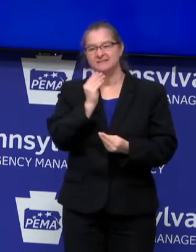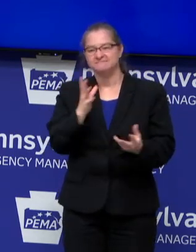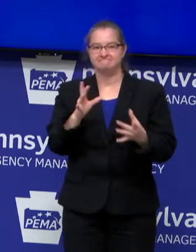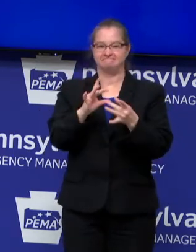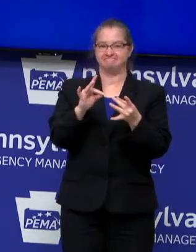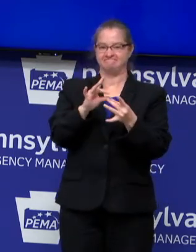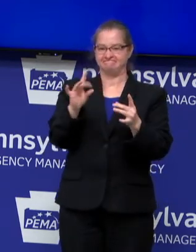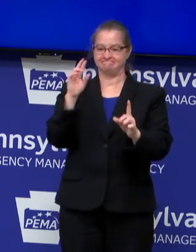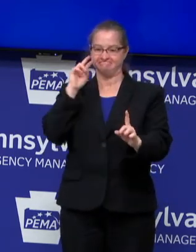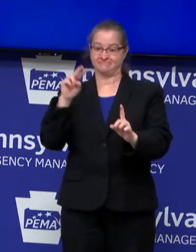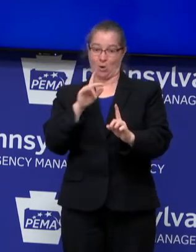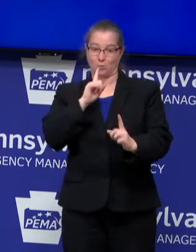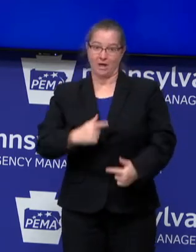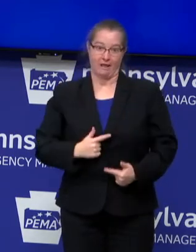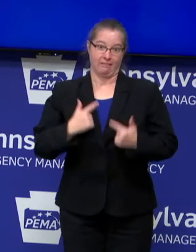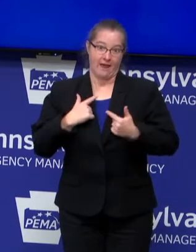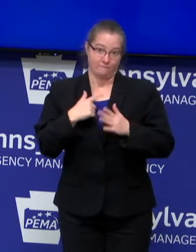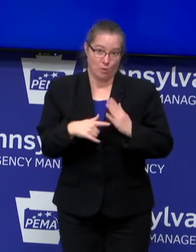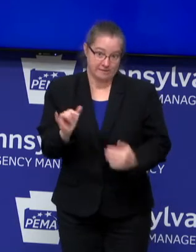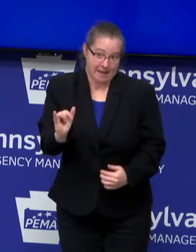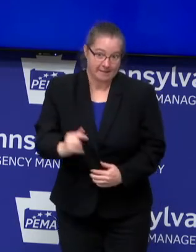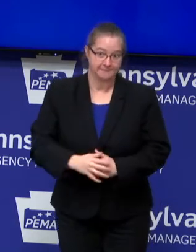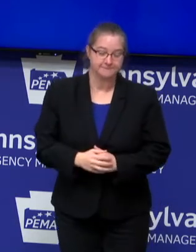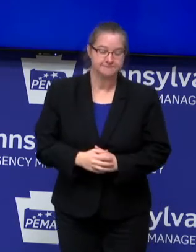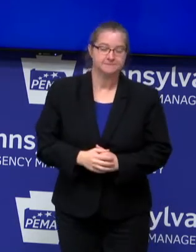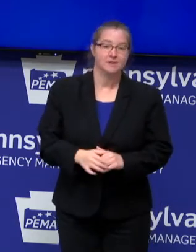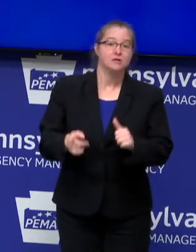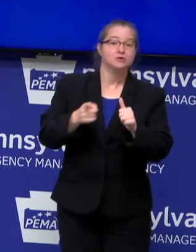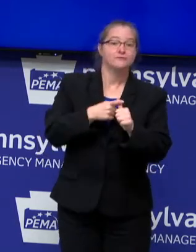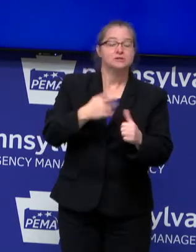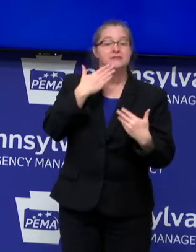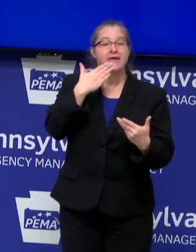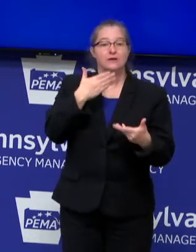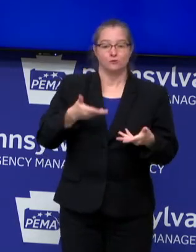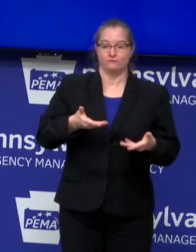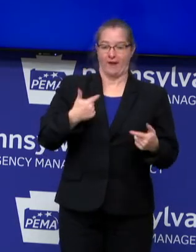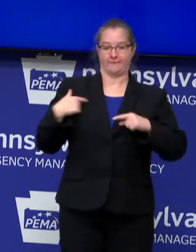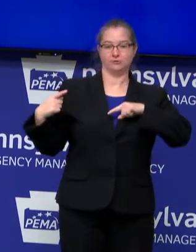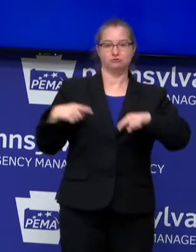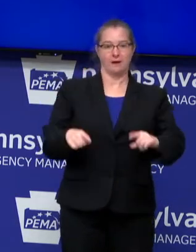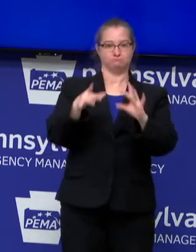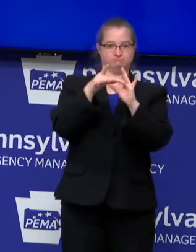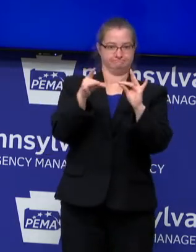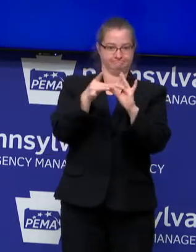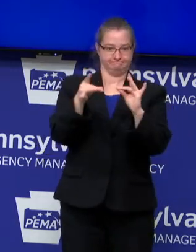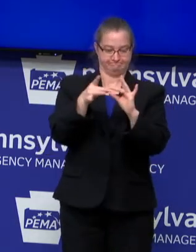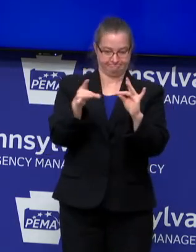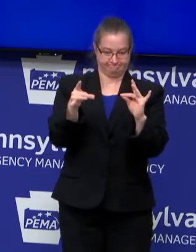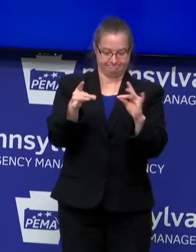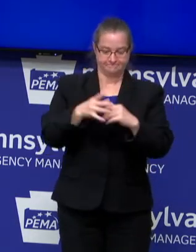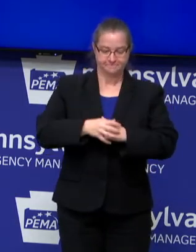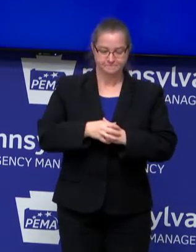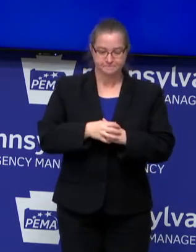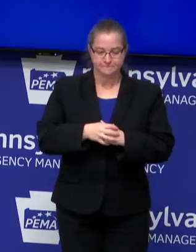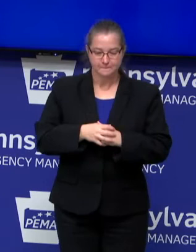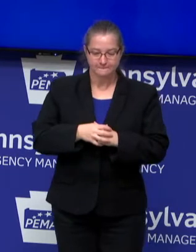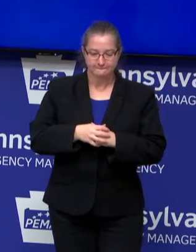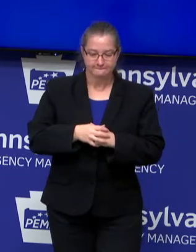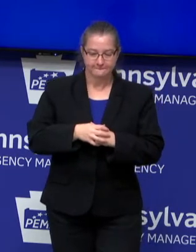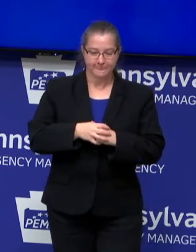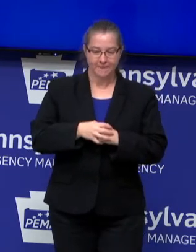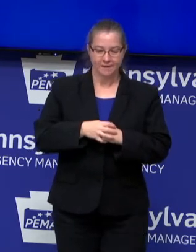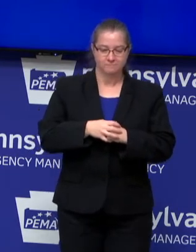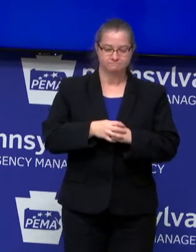view of, real life. Um, first, um, thanks for having me here and allowing me to share a few comments about this, um, this